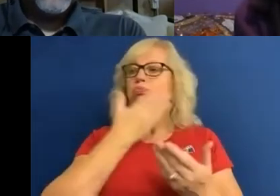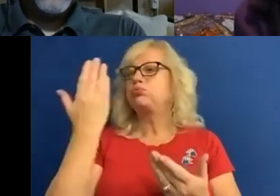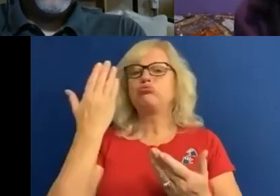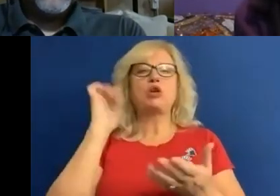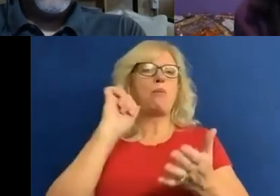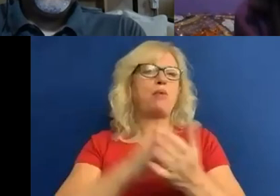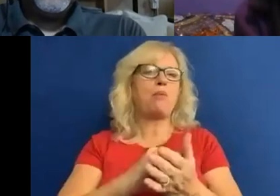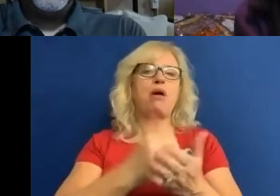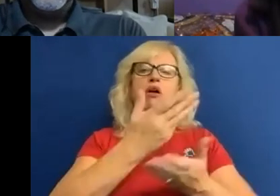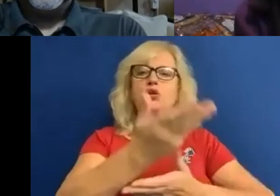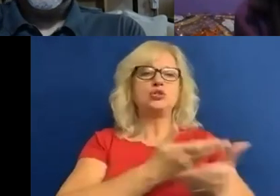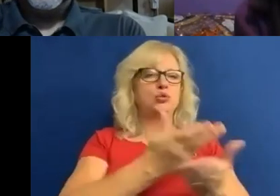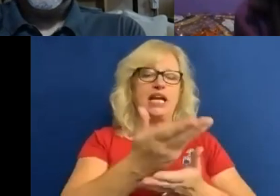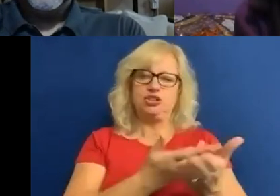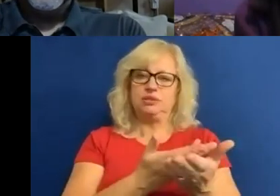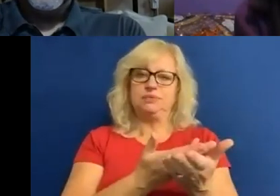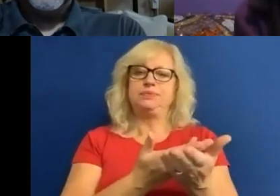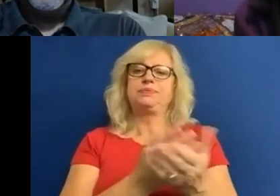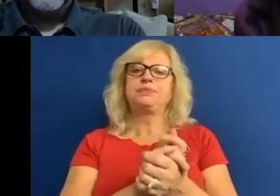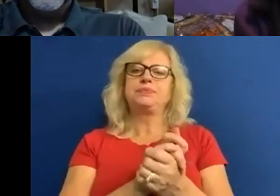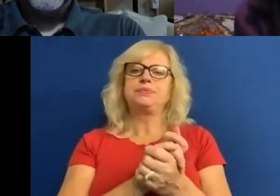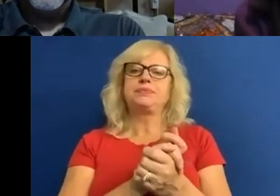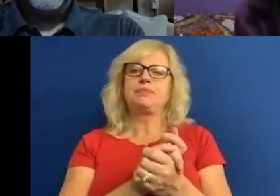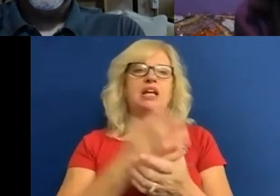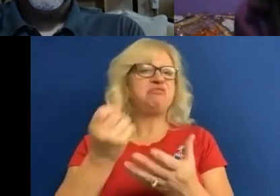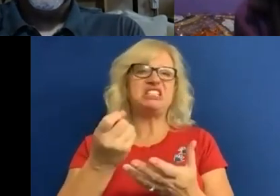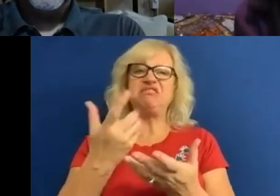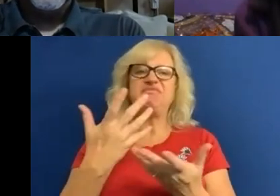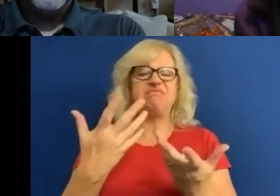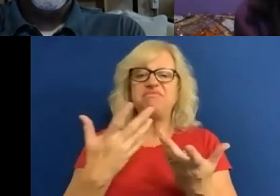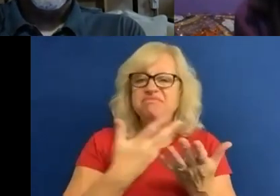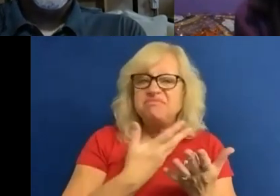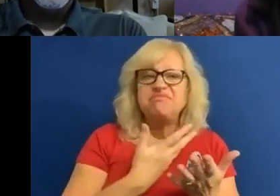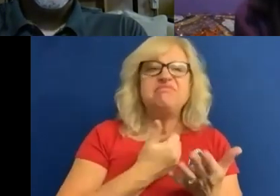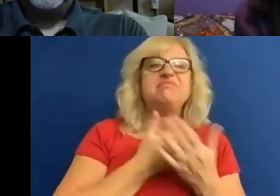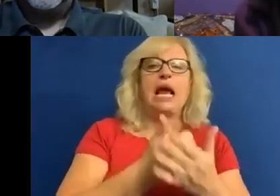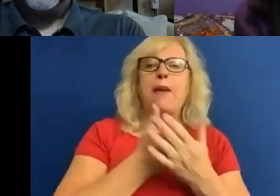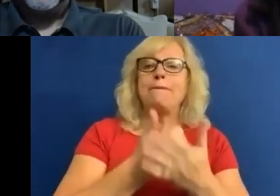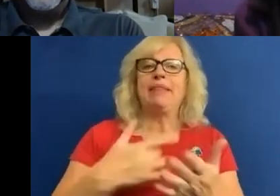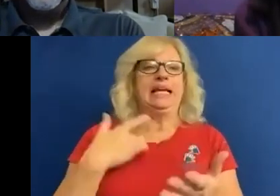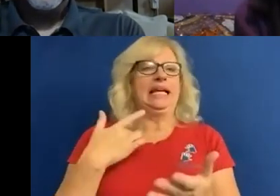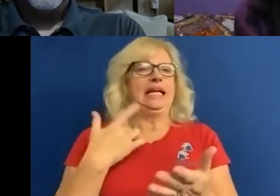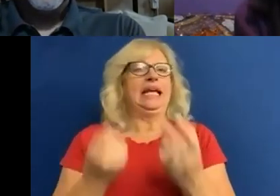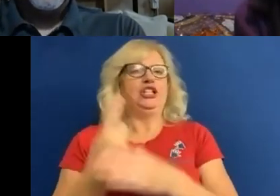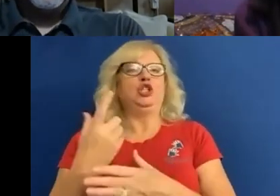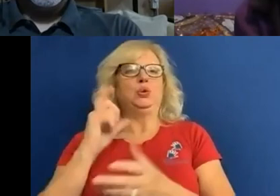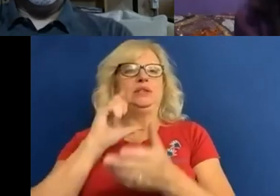doesn't address key problems that disabled people have, nor does it reflect the issues and priorities of disabled people.